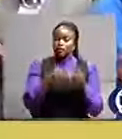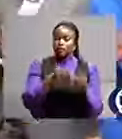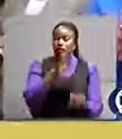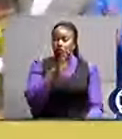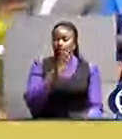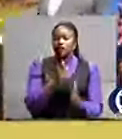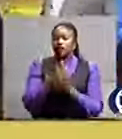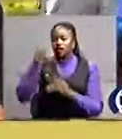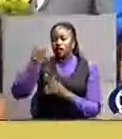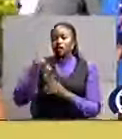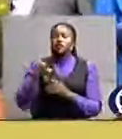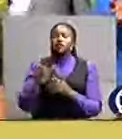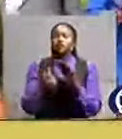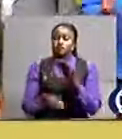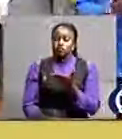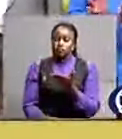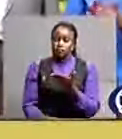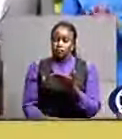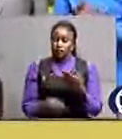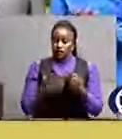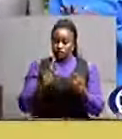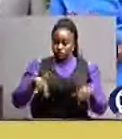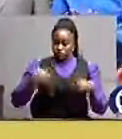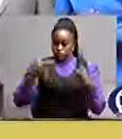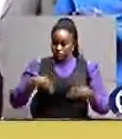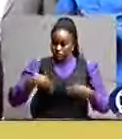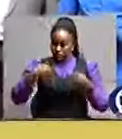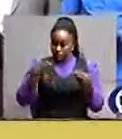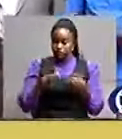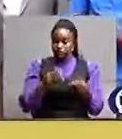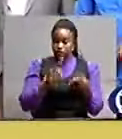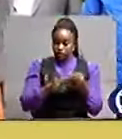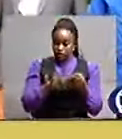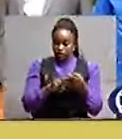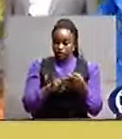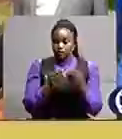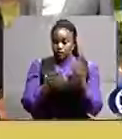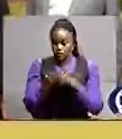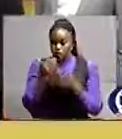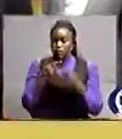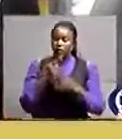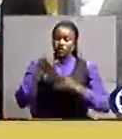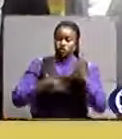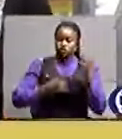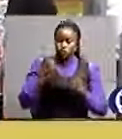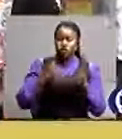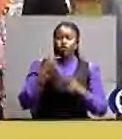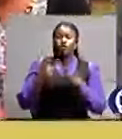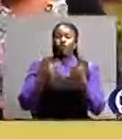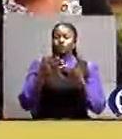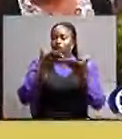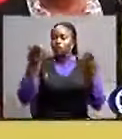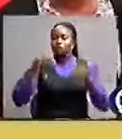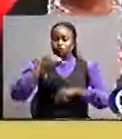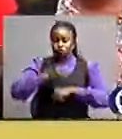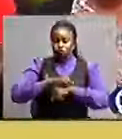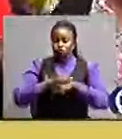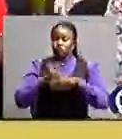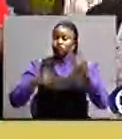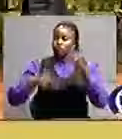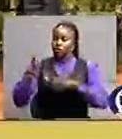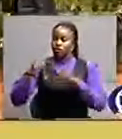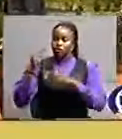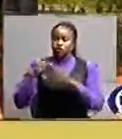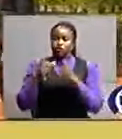UCE. Though exams were released Friday morning, the wave of celebration seems unstoppable among schools that have excelled.